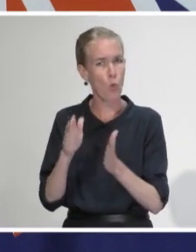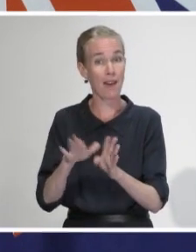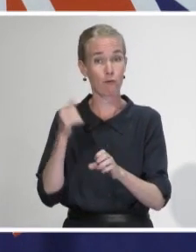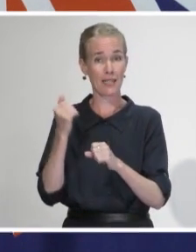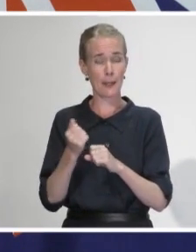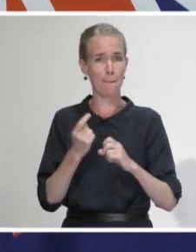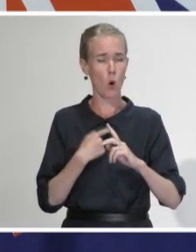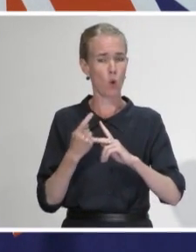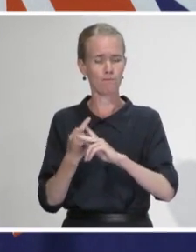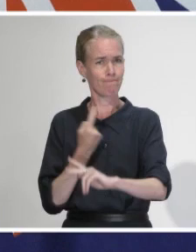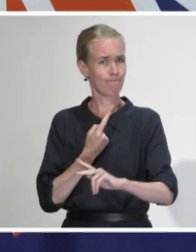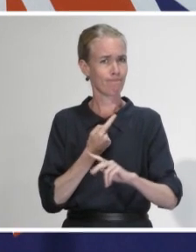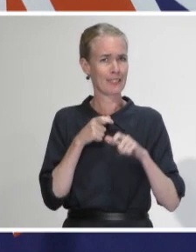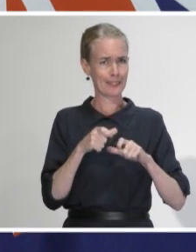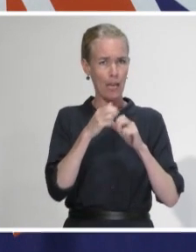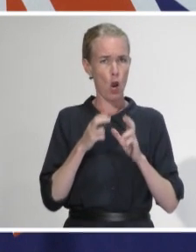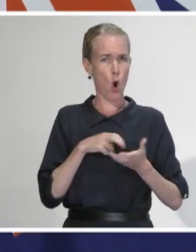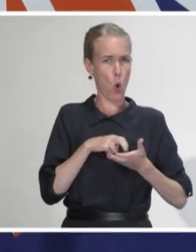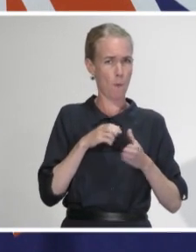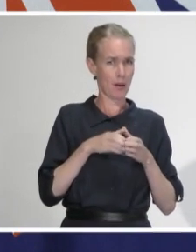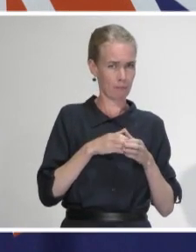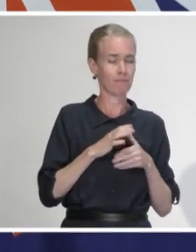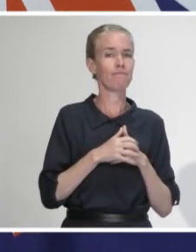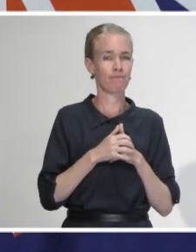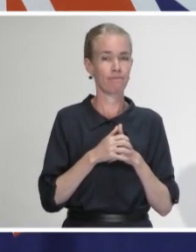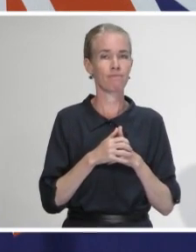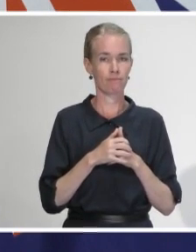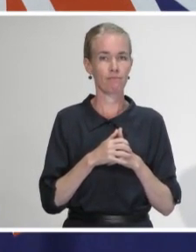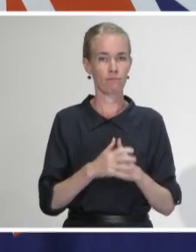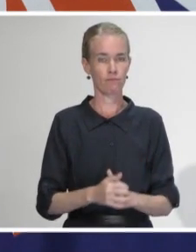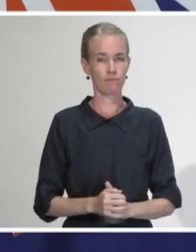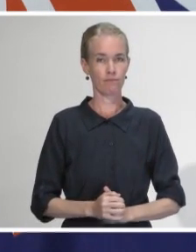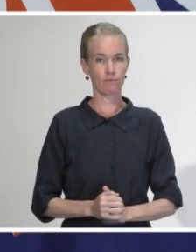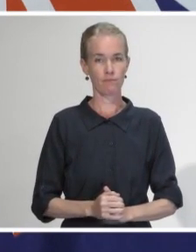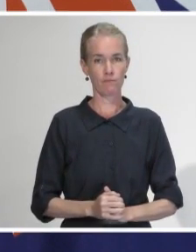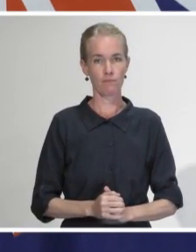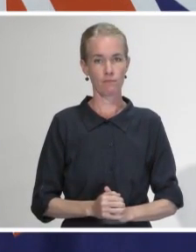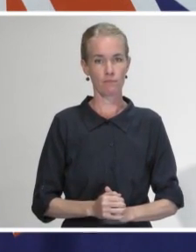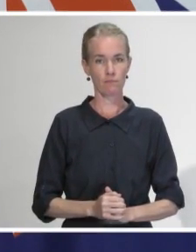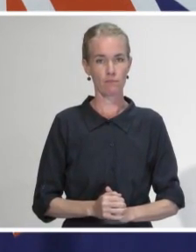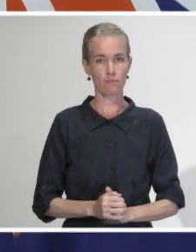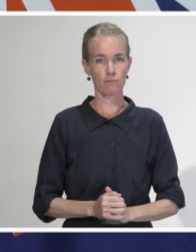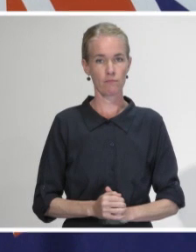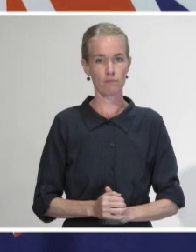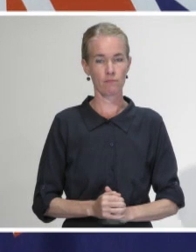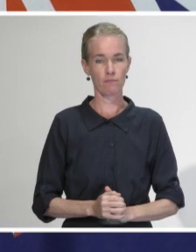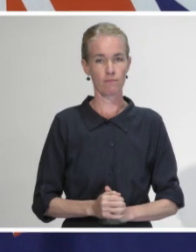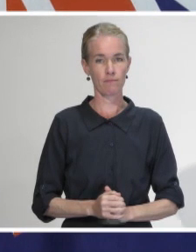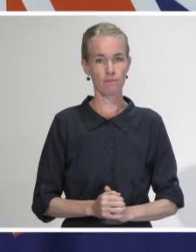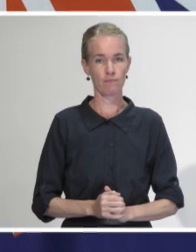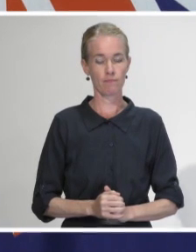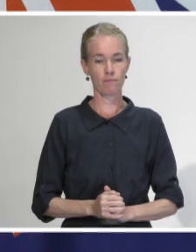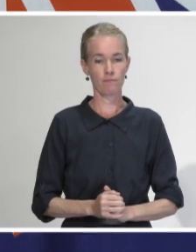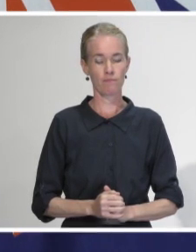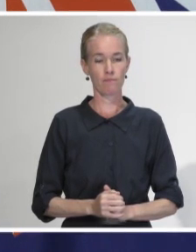working closely with the public health unit up there, Auckland Regional Public Health. And a couple of comments to finish on, and I've said